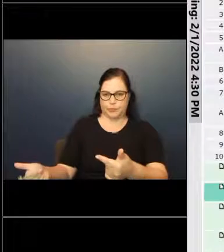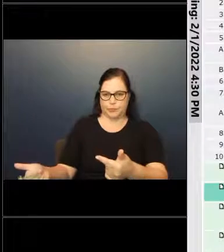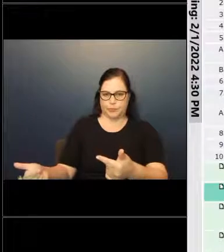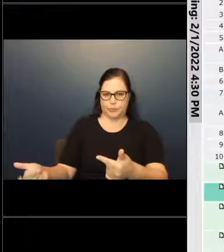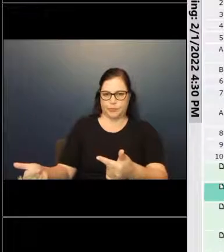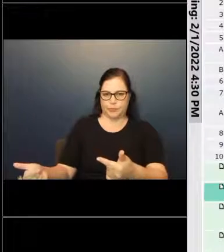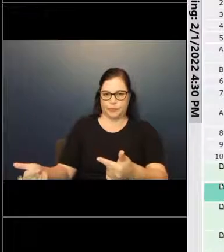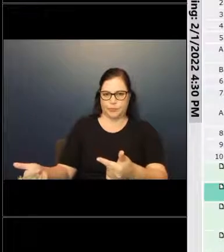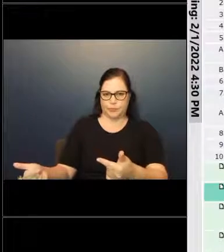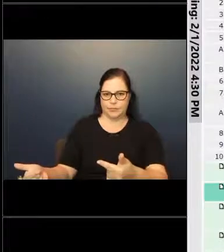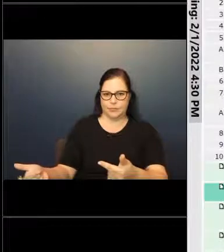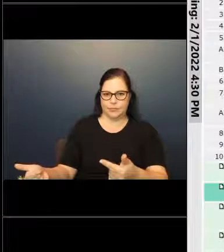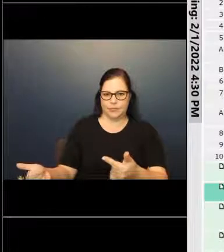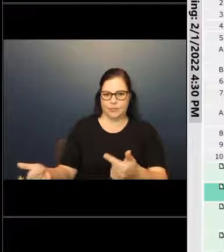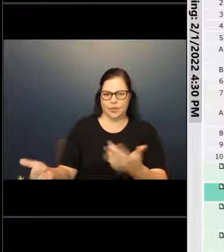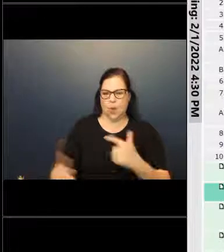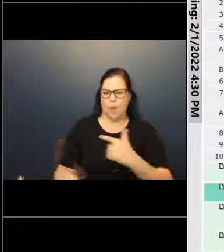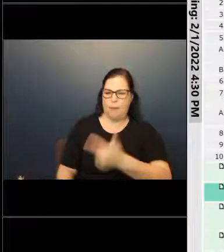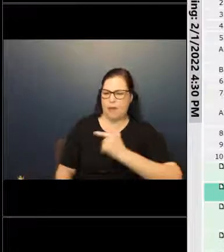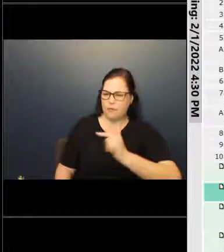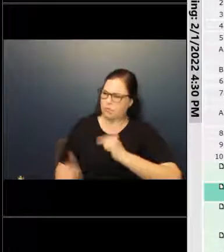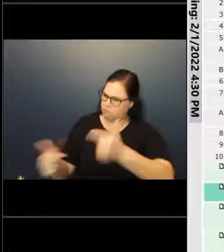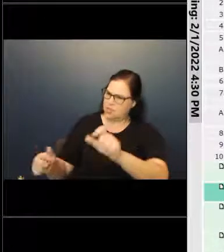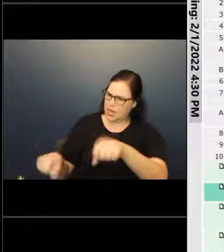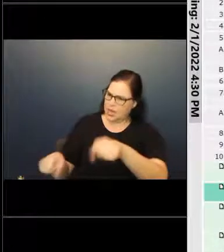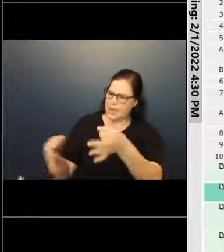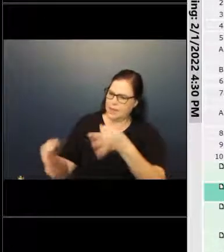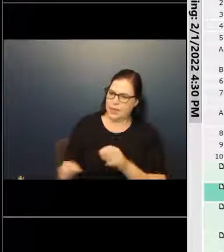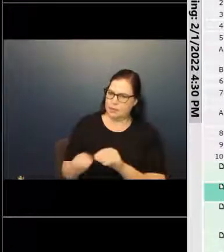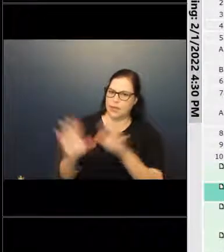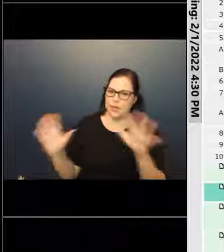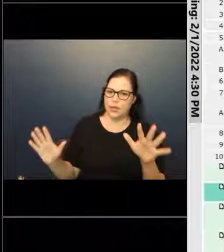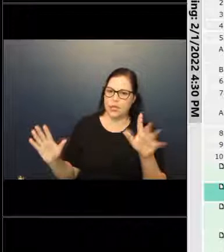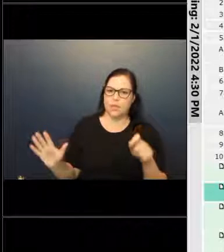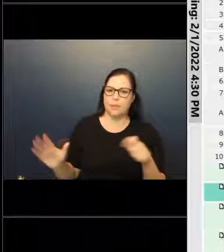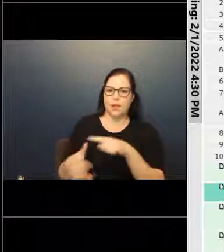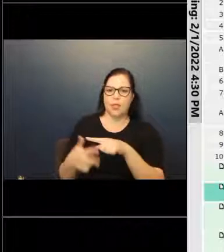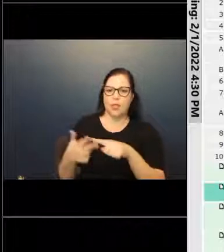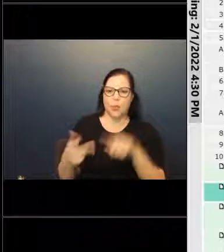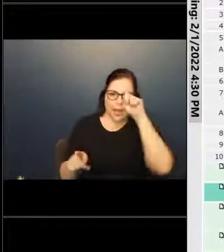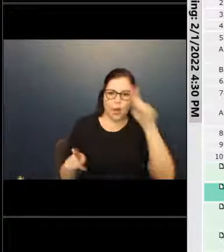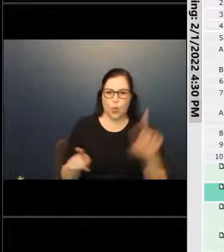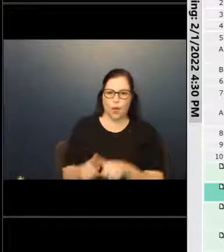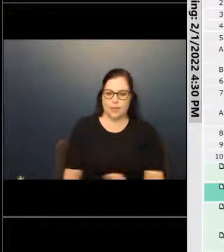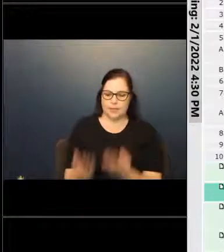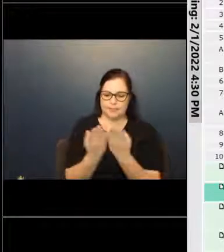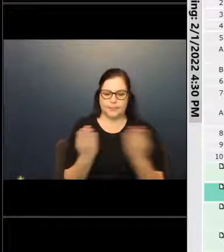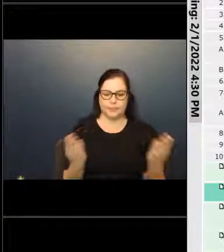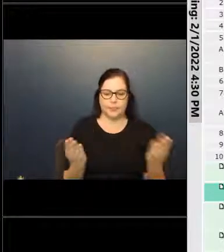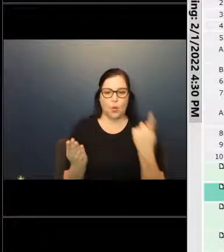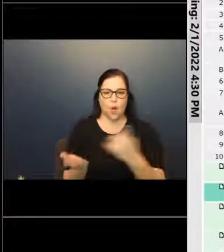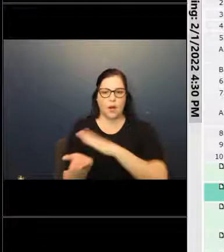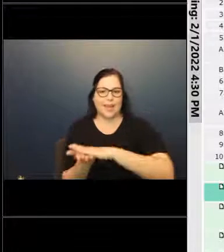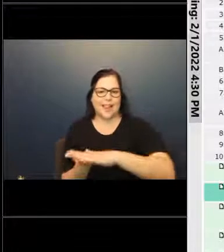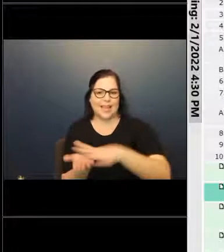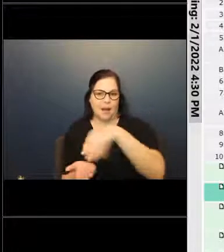taking so much time going back and forth. She can explain there should be three agreements before you. One is a clean copy.